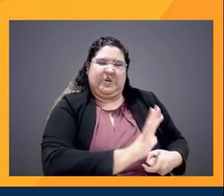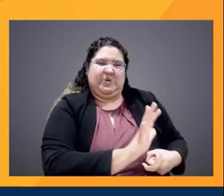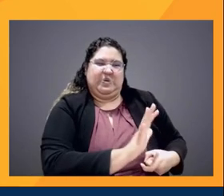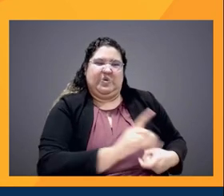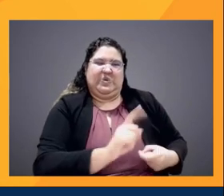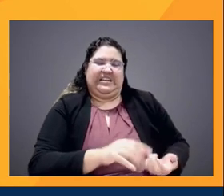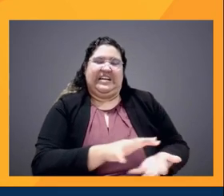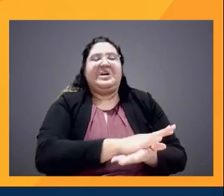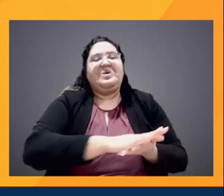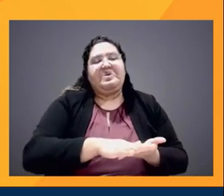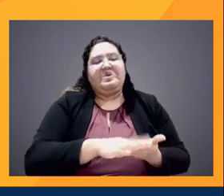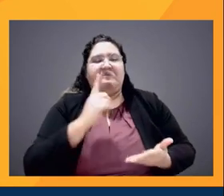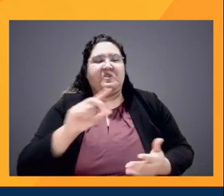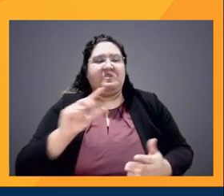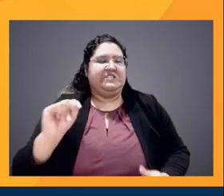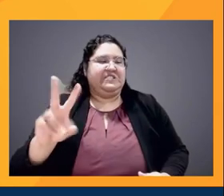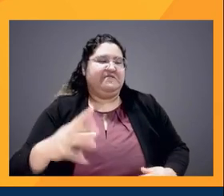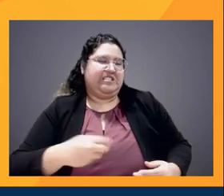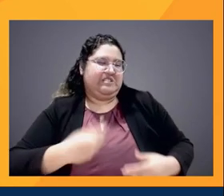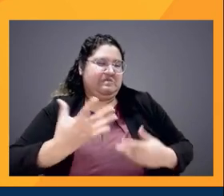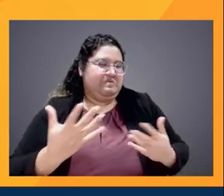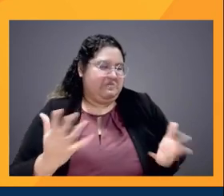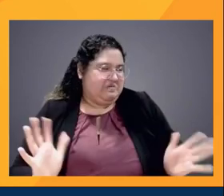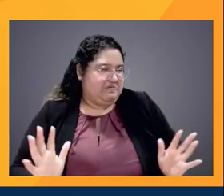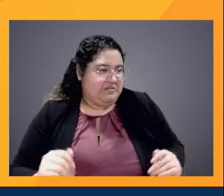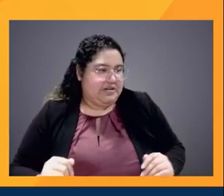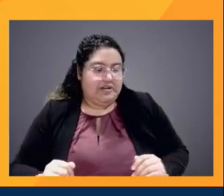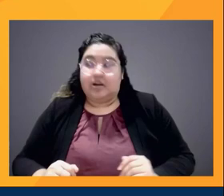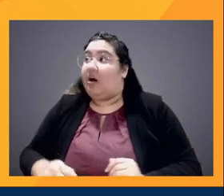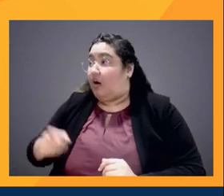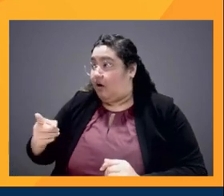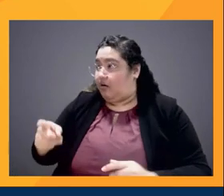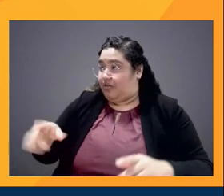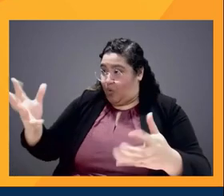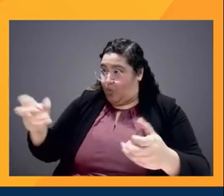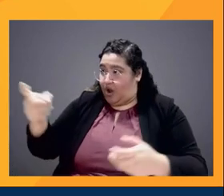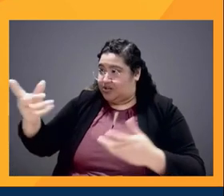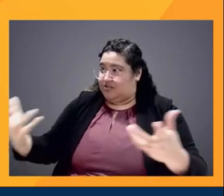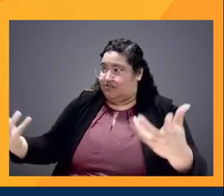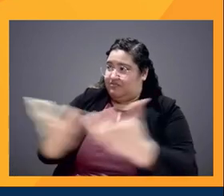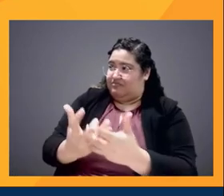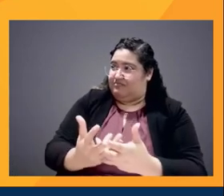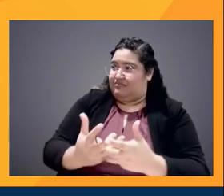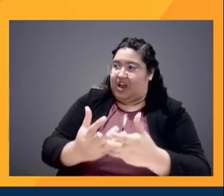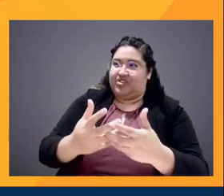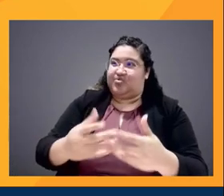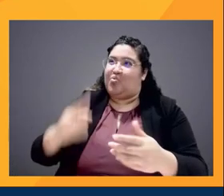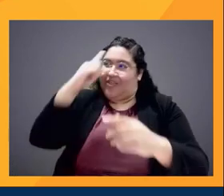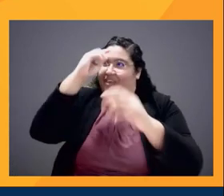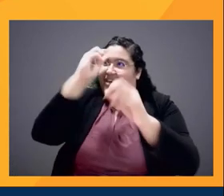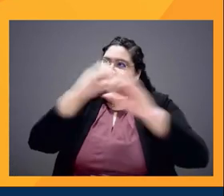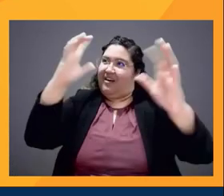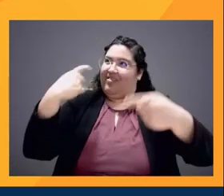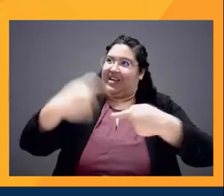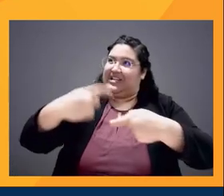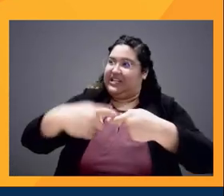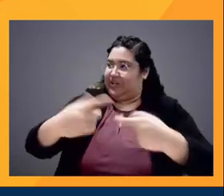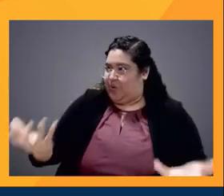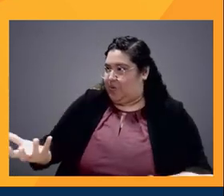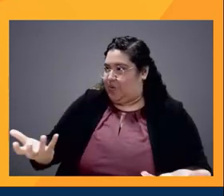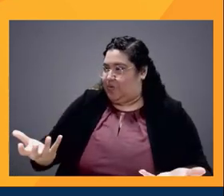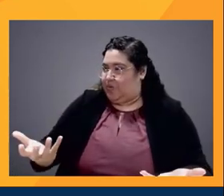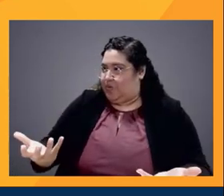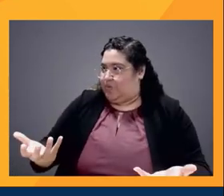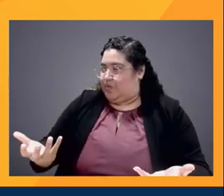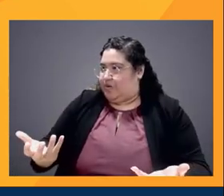kind of fix this watered-down mold is what they're kind of looking for. Exactly. What they imagine our community